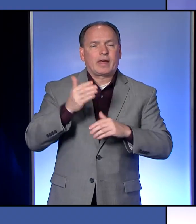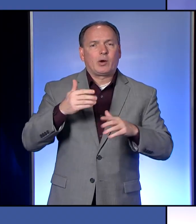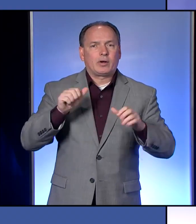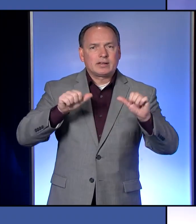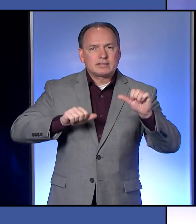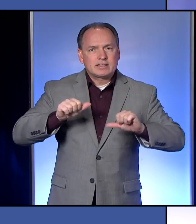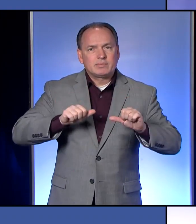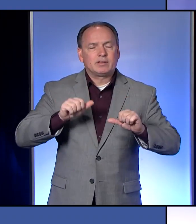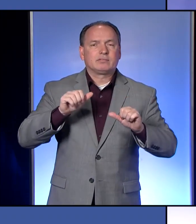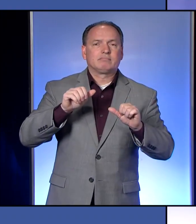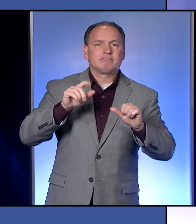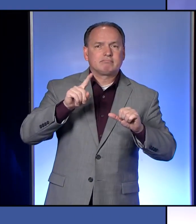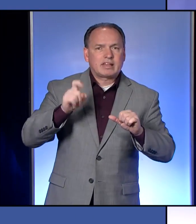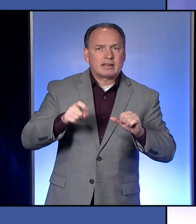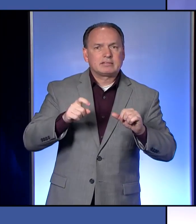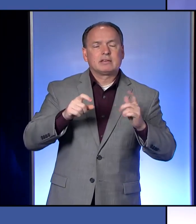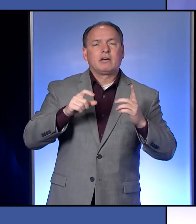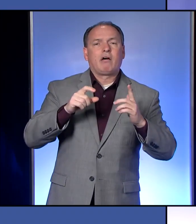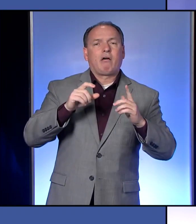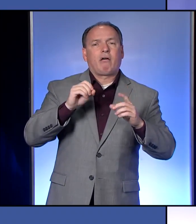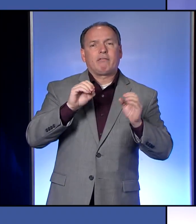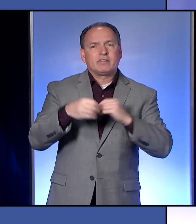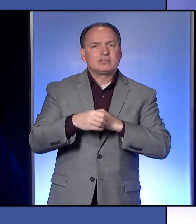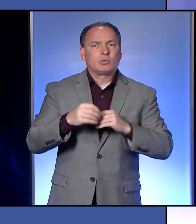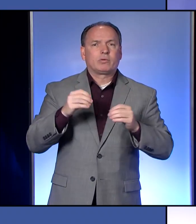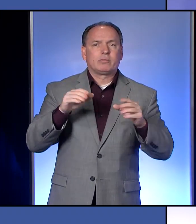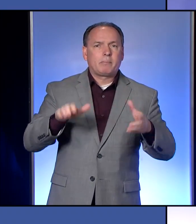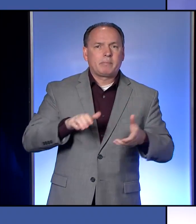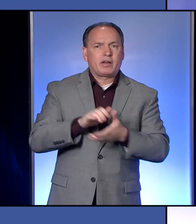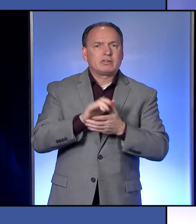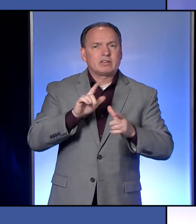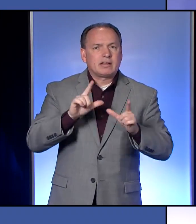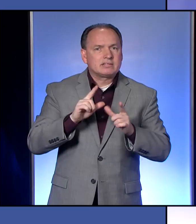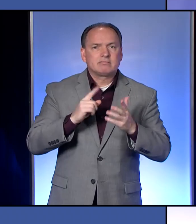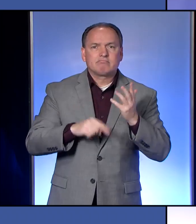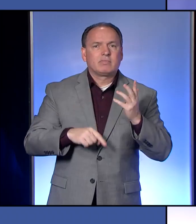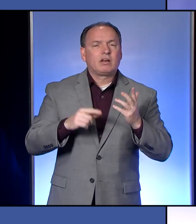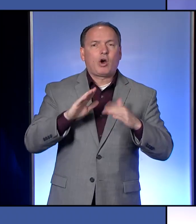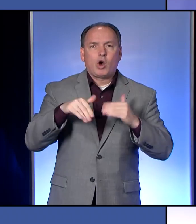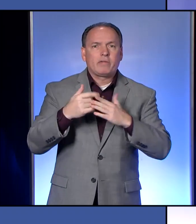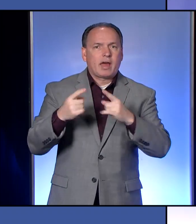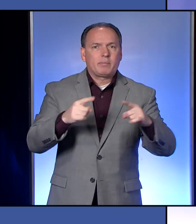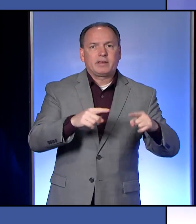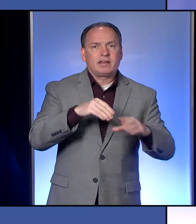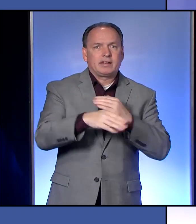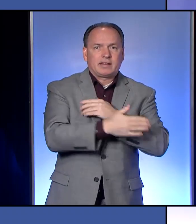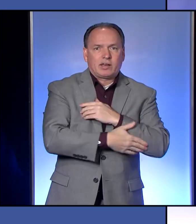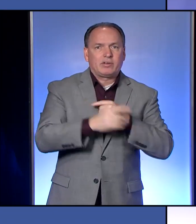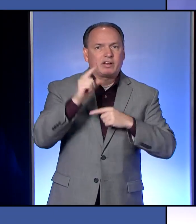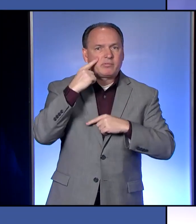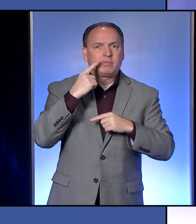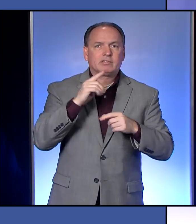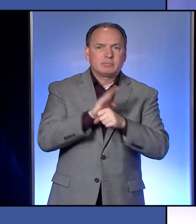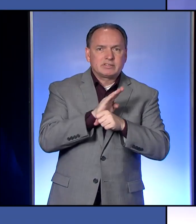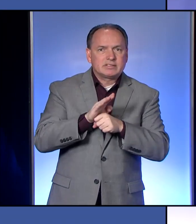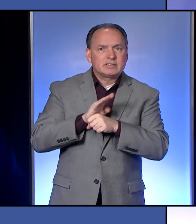whether they're coming in for a marriage license. You there's a lot of that happening even within county government. And a lot of other businesses need to